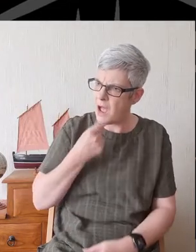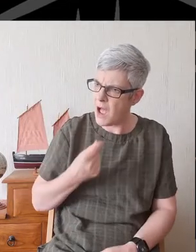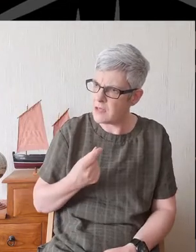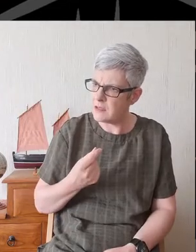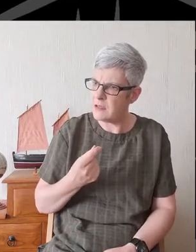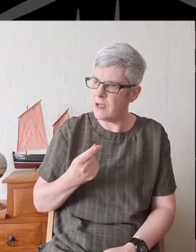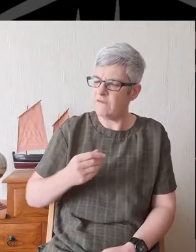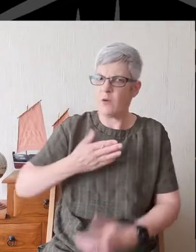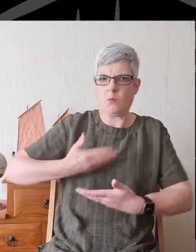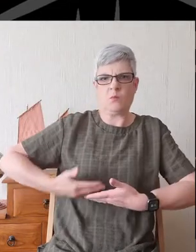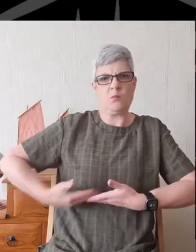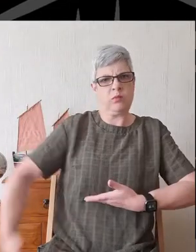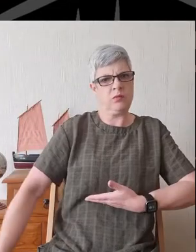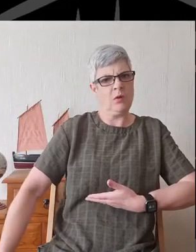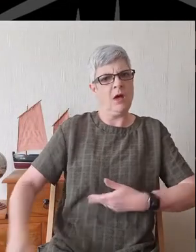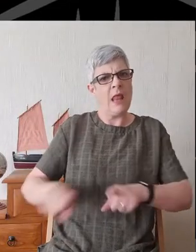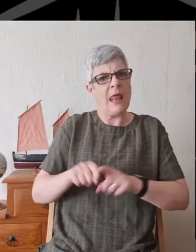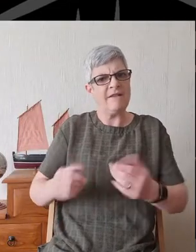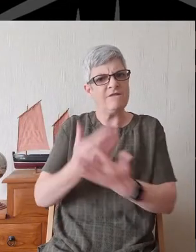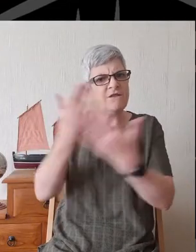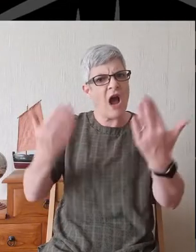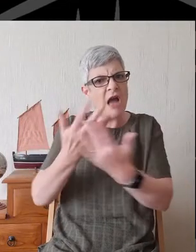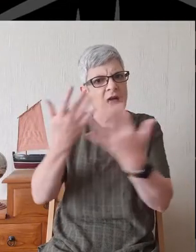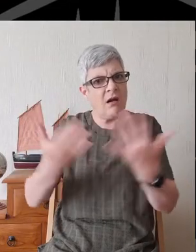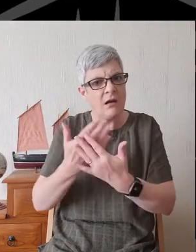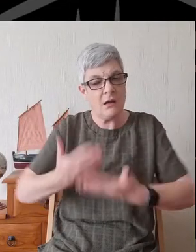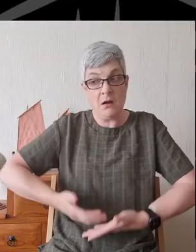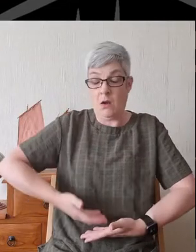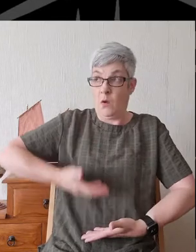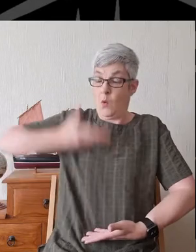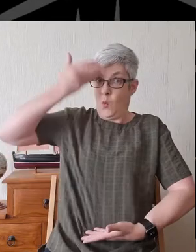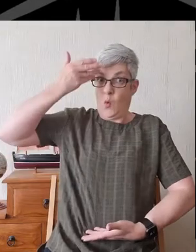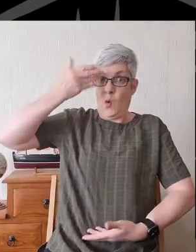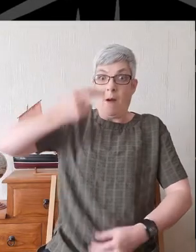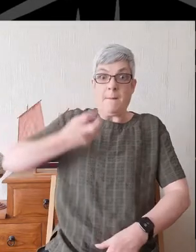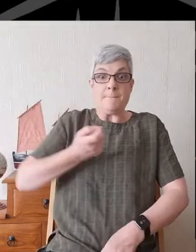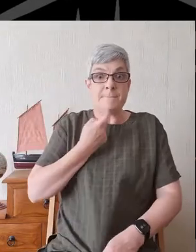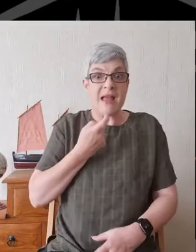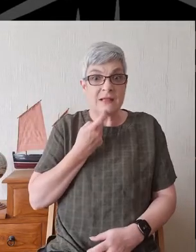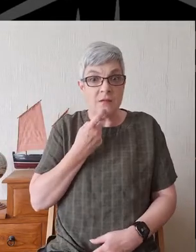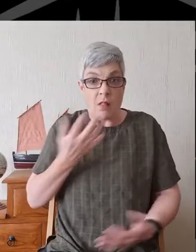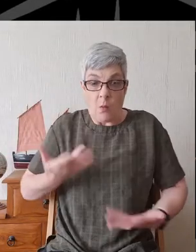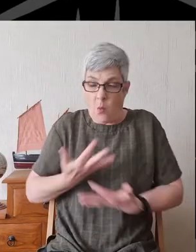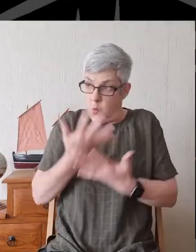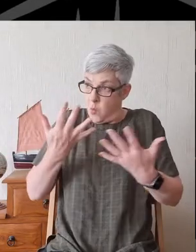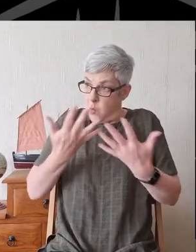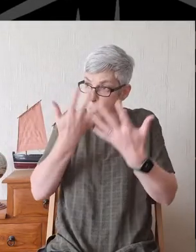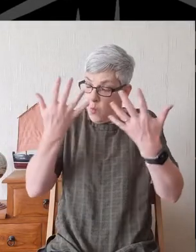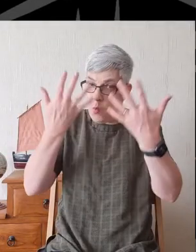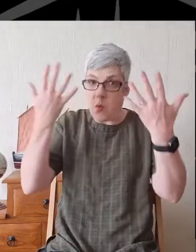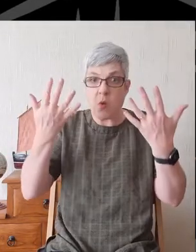appeared to be his waist down, he was like fire, and from there up his appearance was as bright as glowing metal.